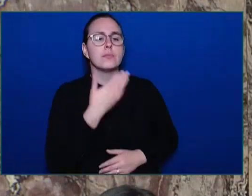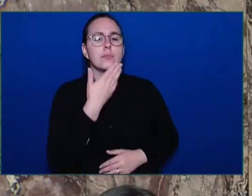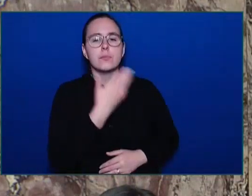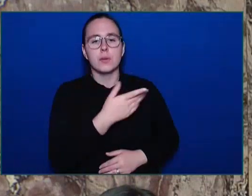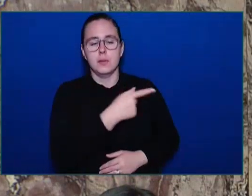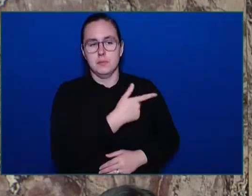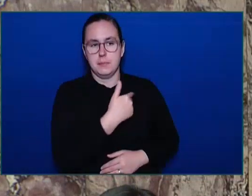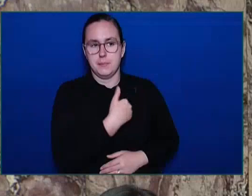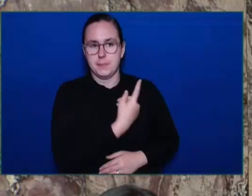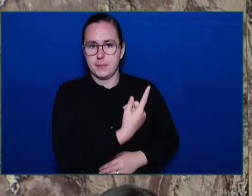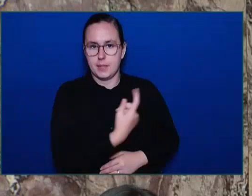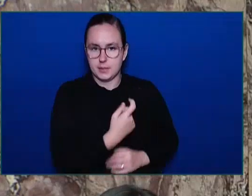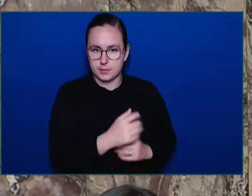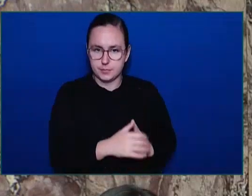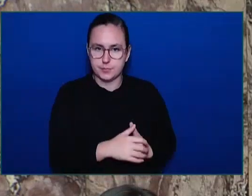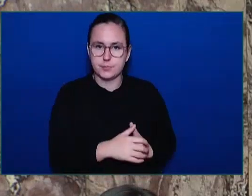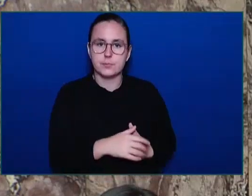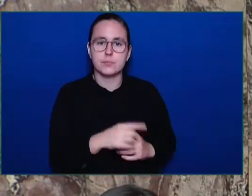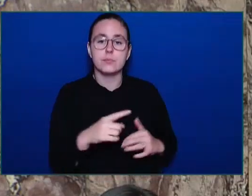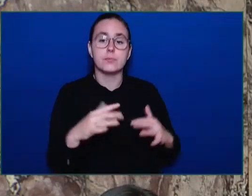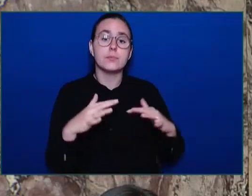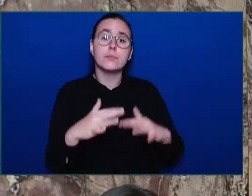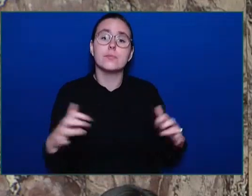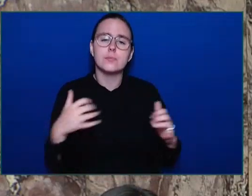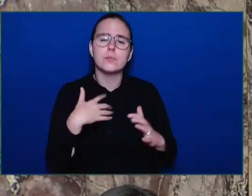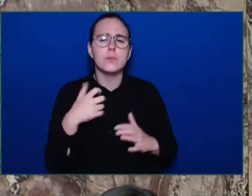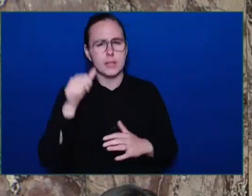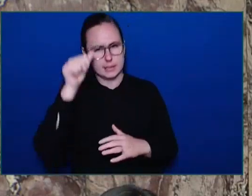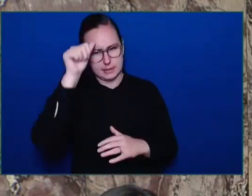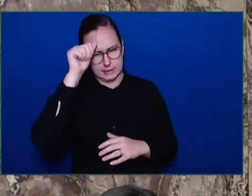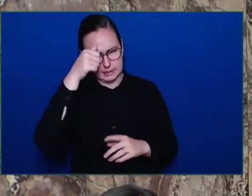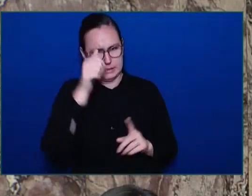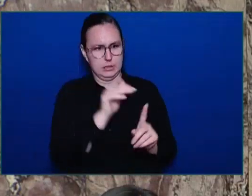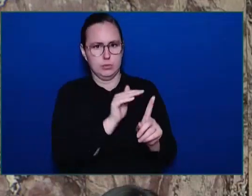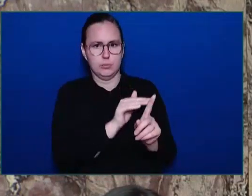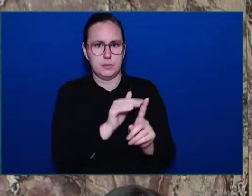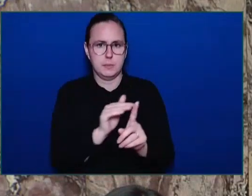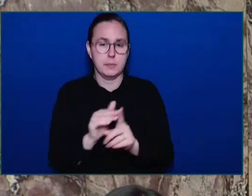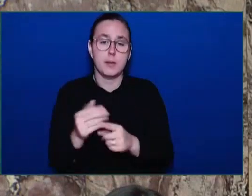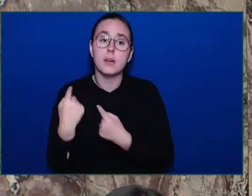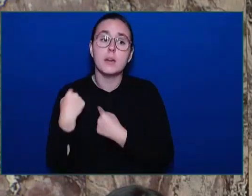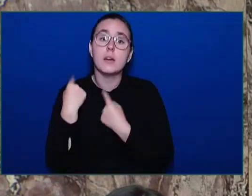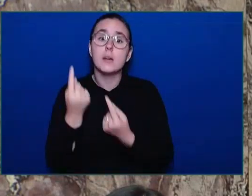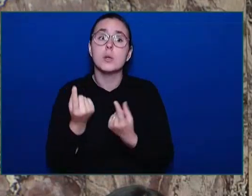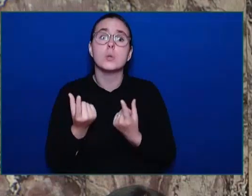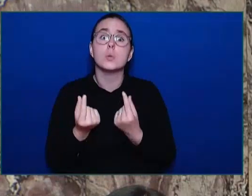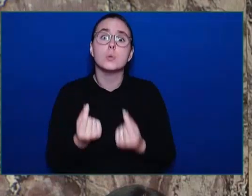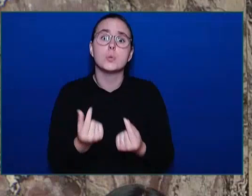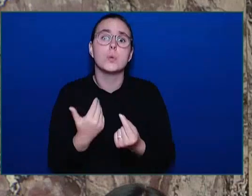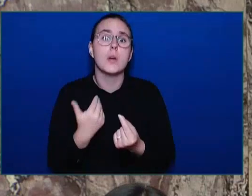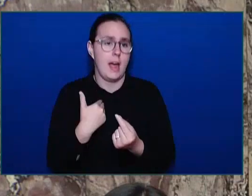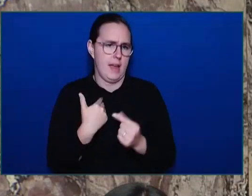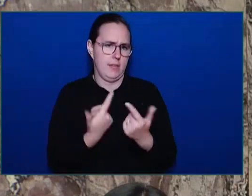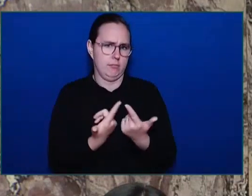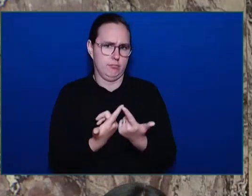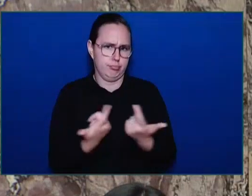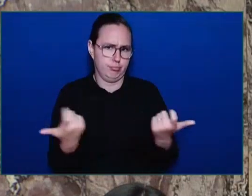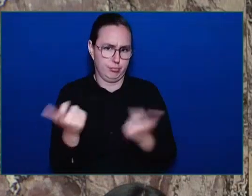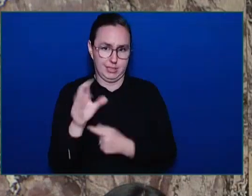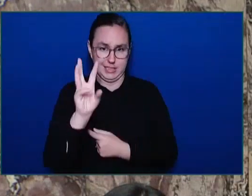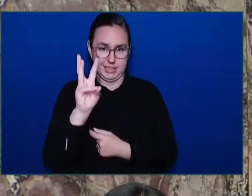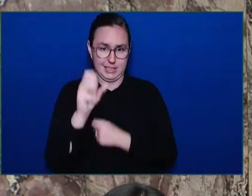to remind her of the initiatives that this government has undertaken under the six years that we have been in power. Honourable Speaker. Initiatives.